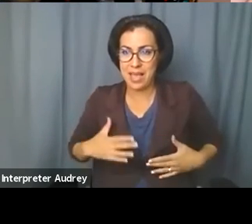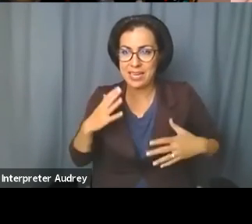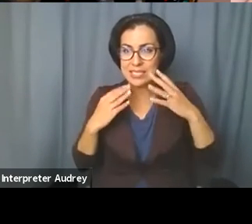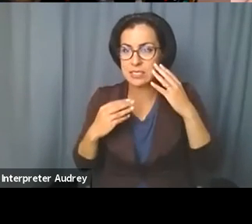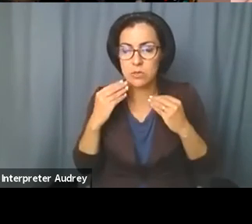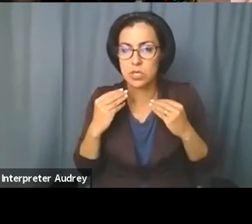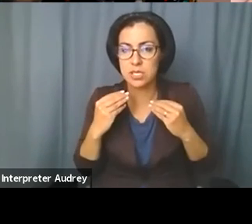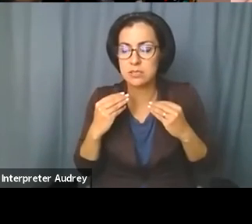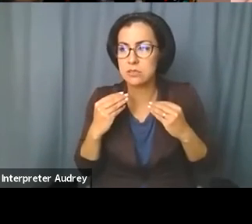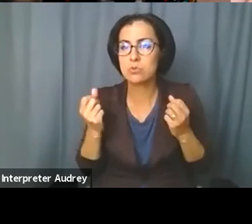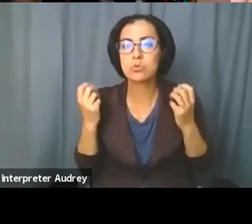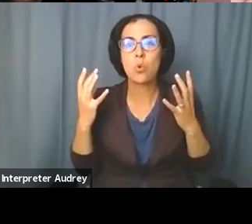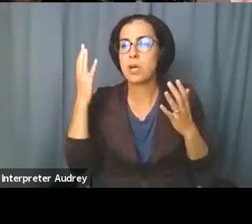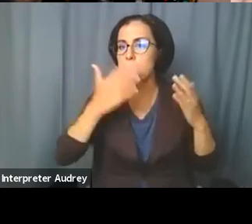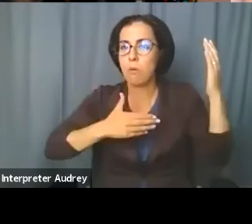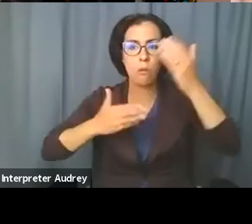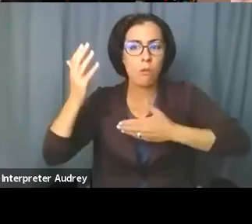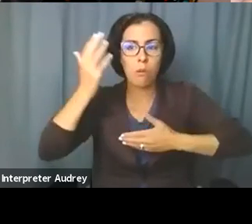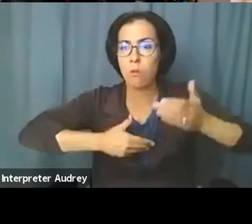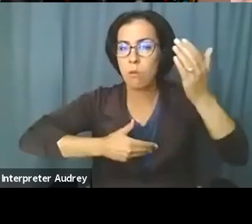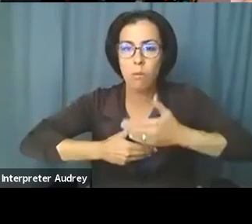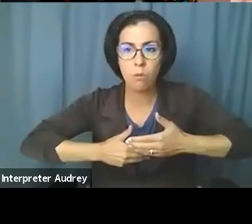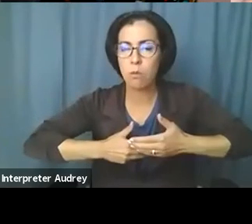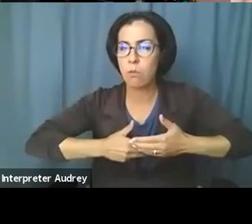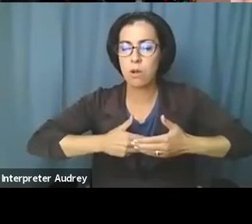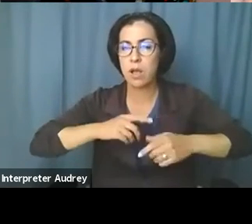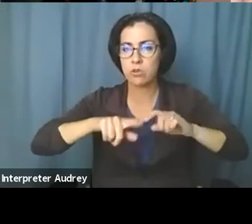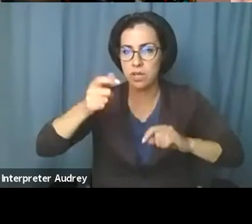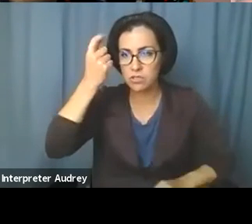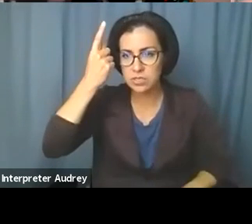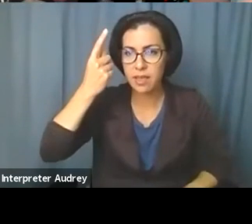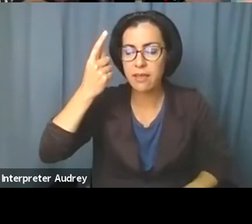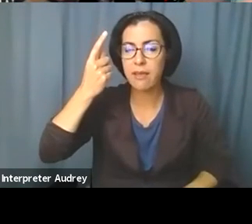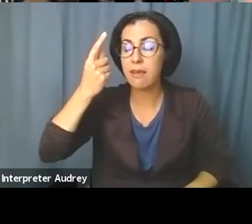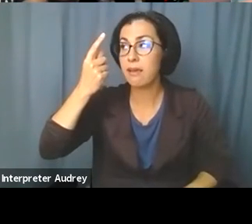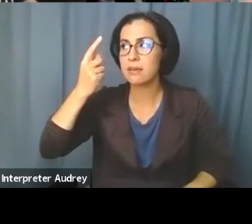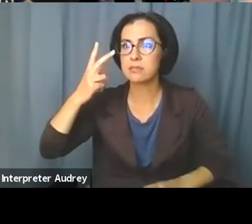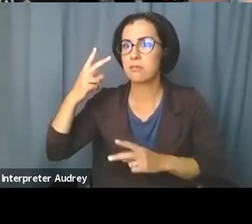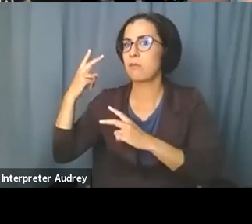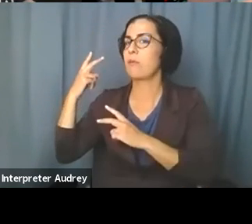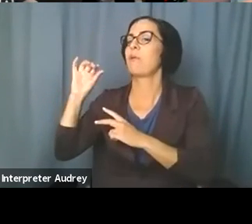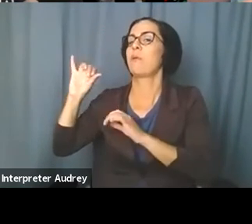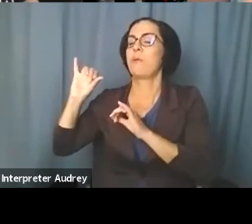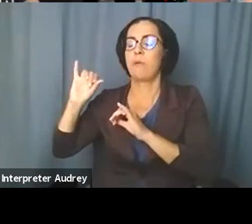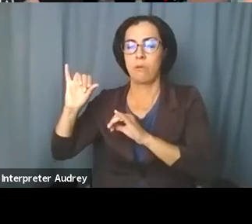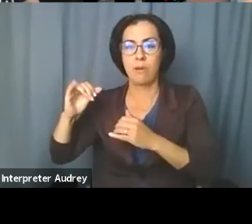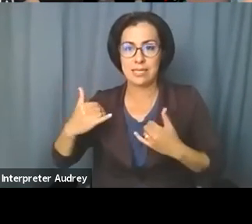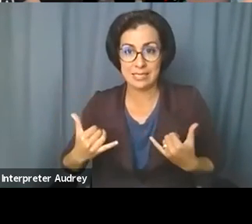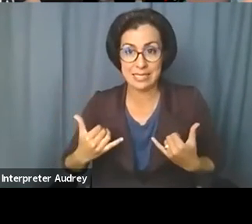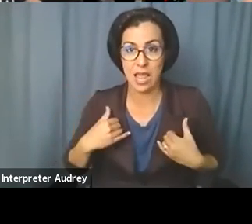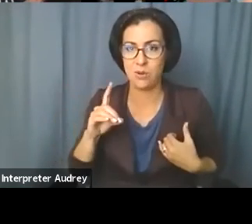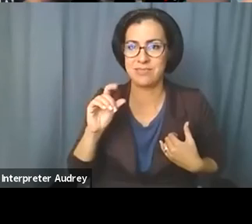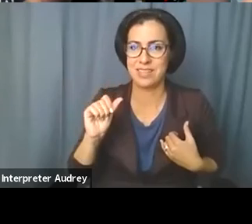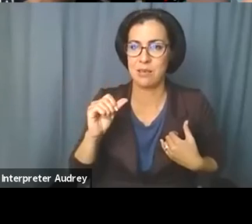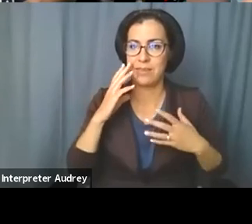just didn't see that I was completely unaware of. Um, so, um, having a disabled experience that, that allows me to be, um,